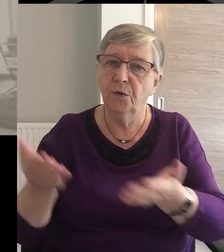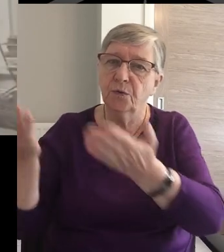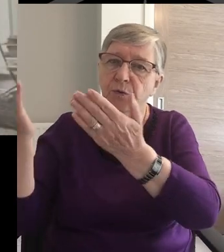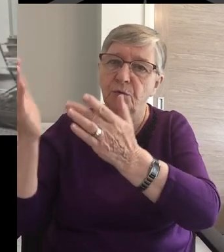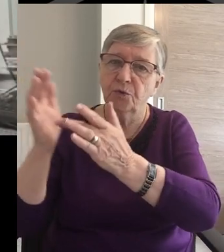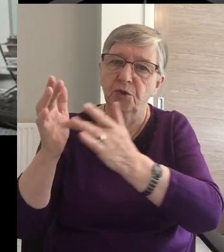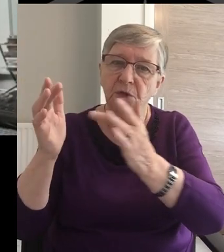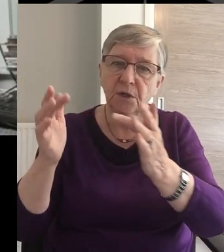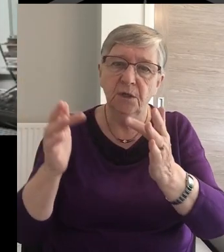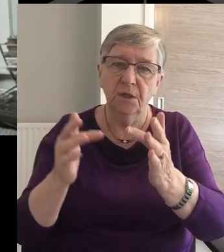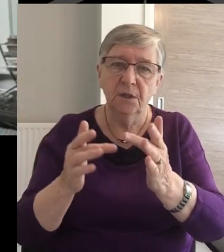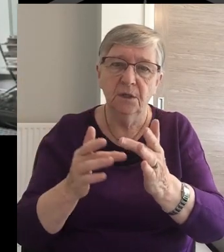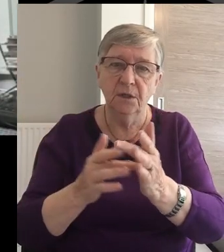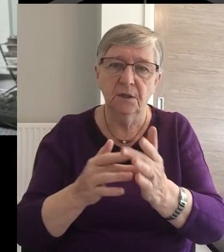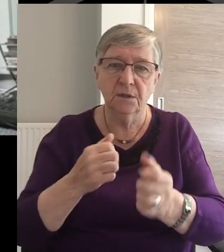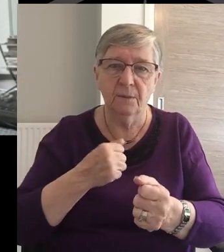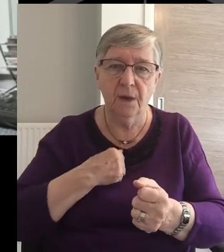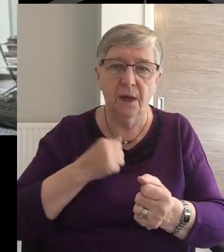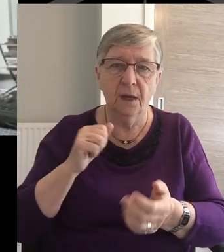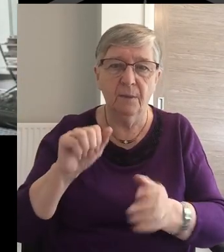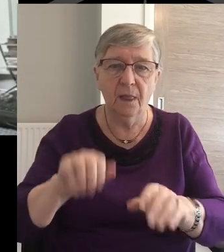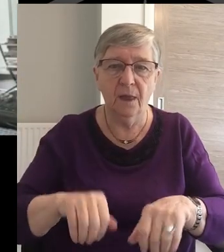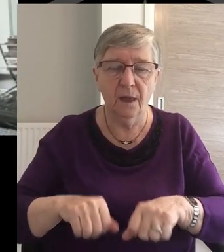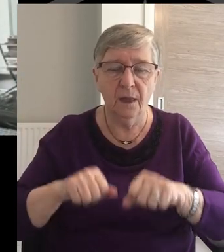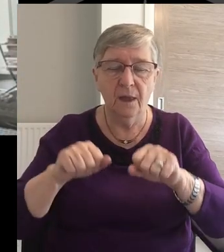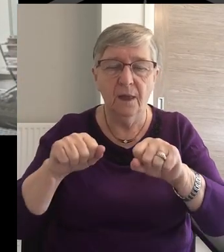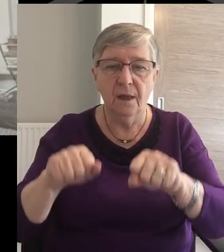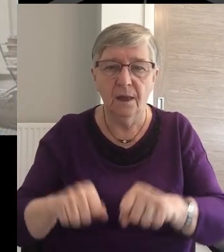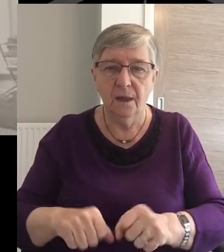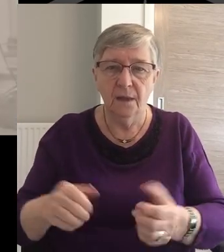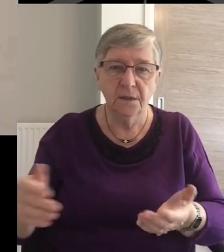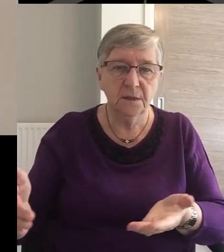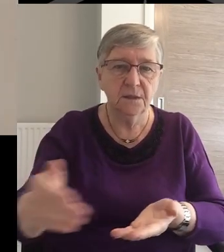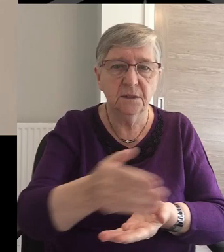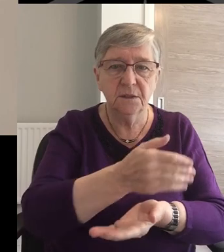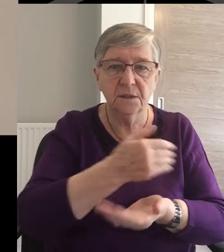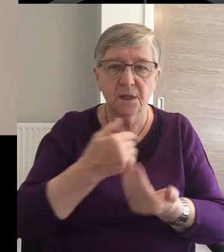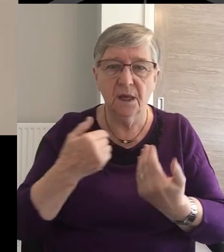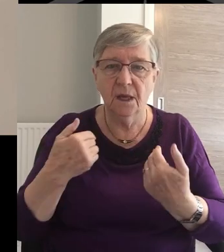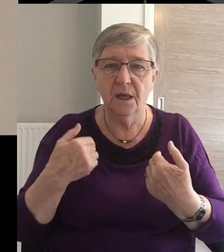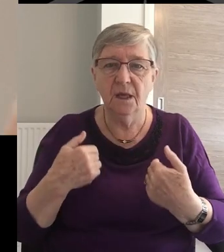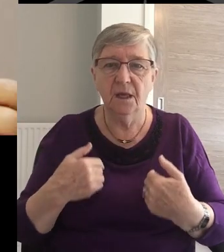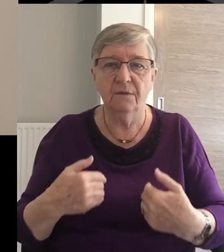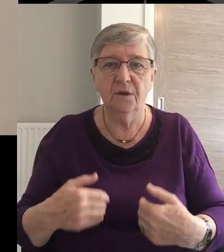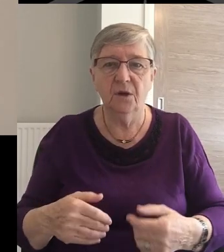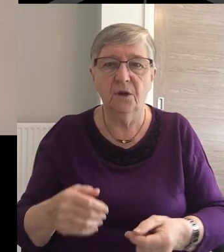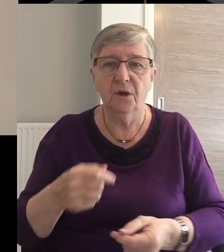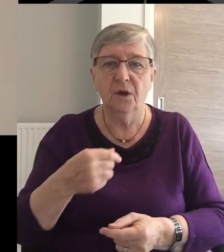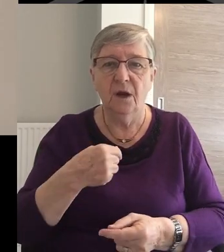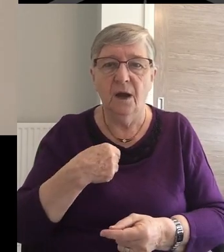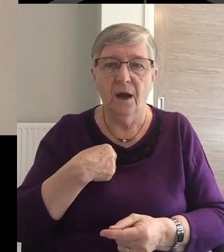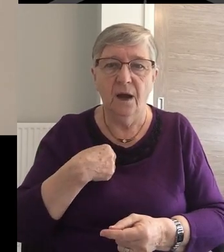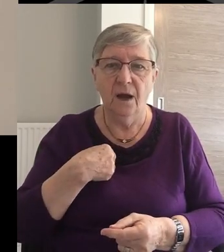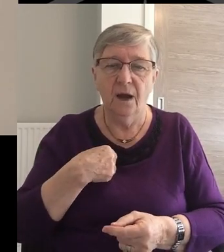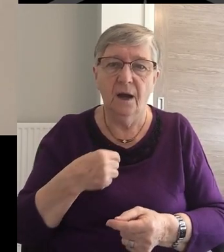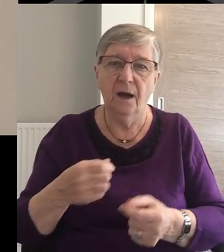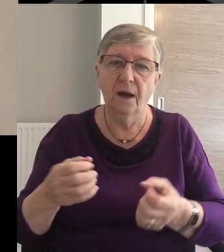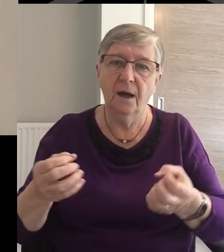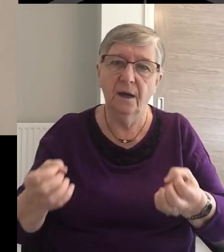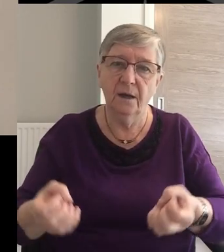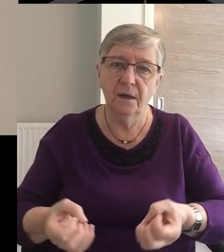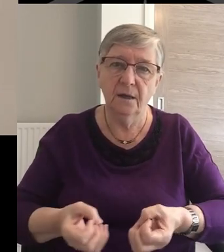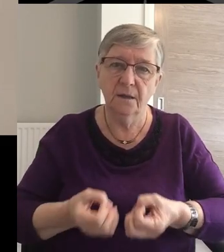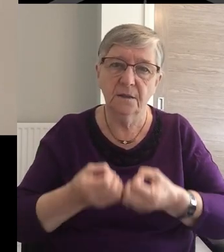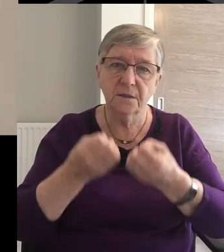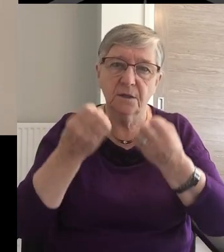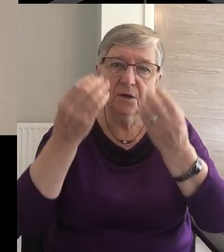All to Thee, my blessed Savior